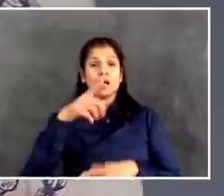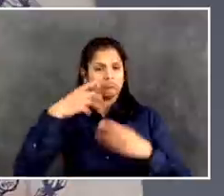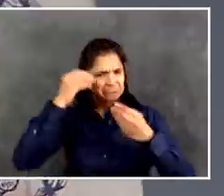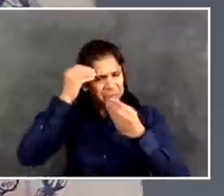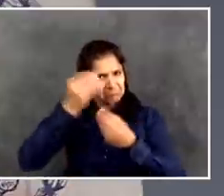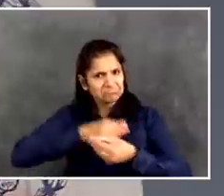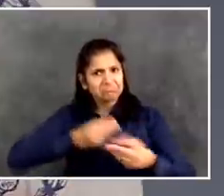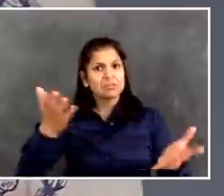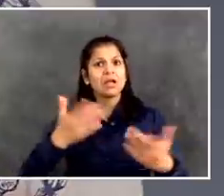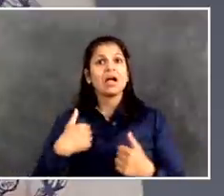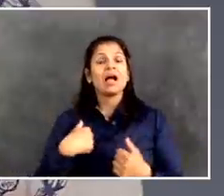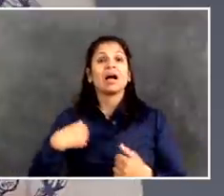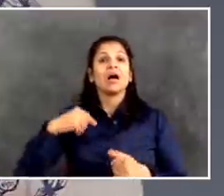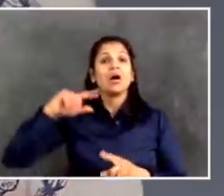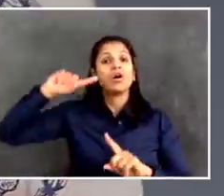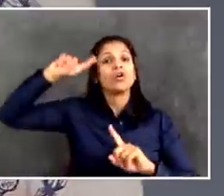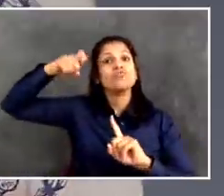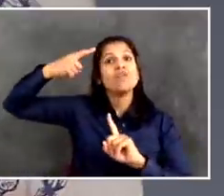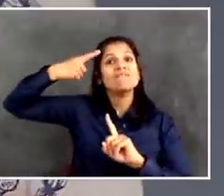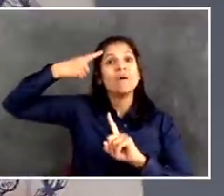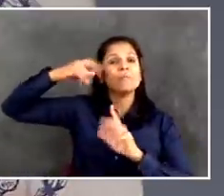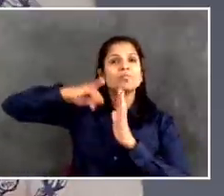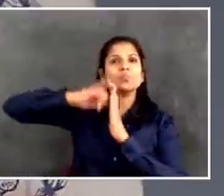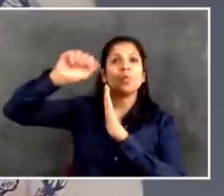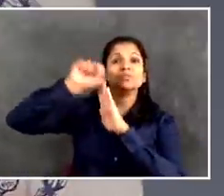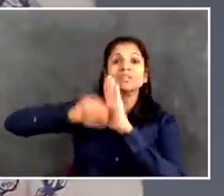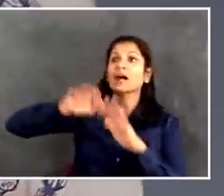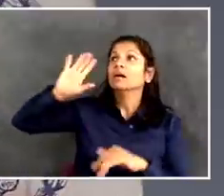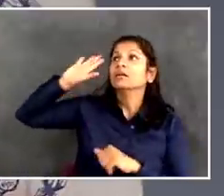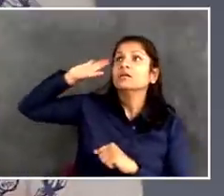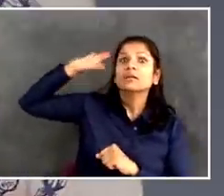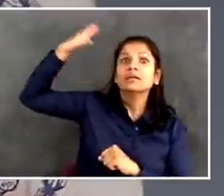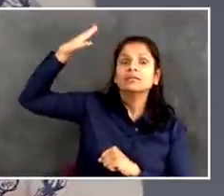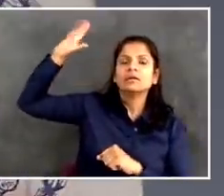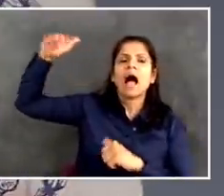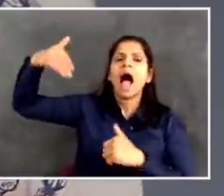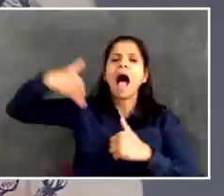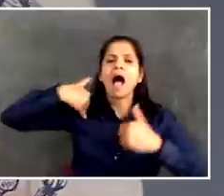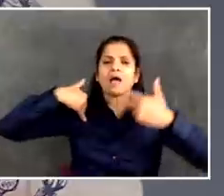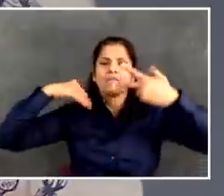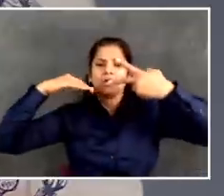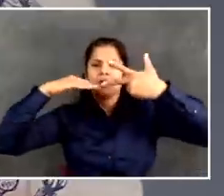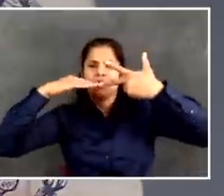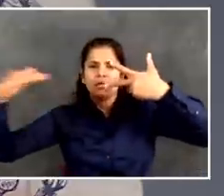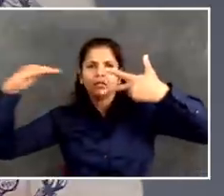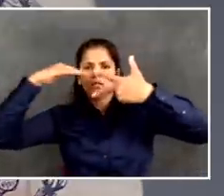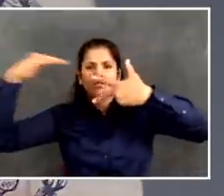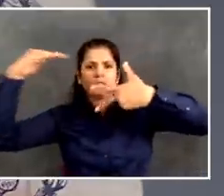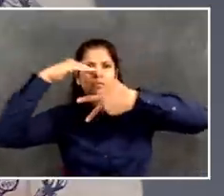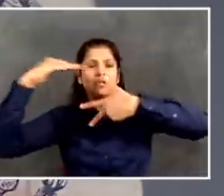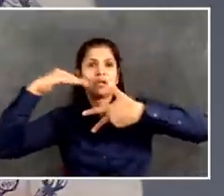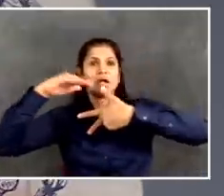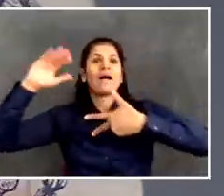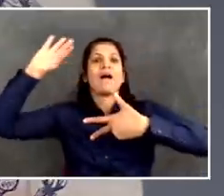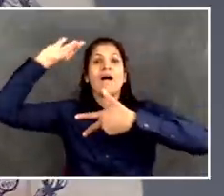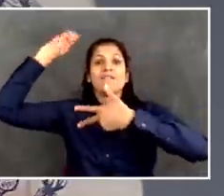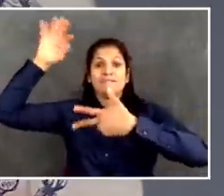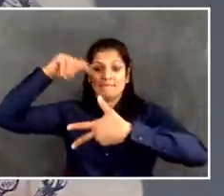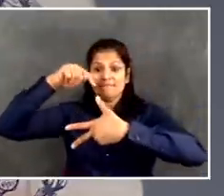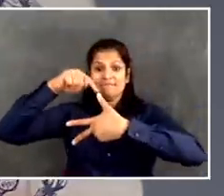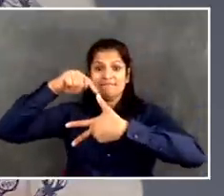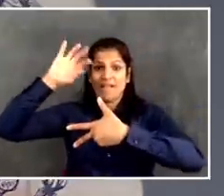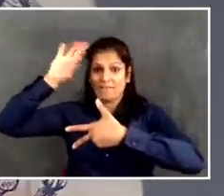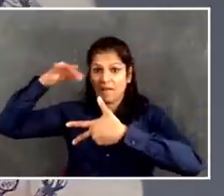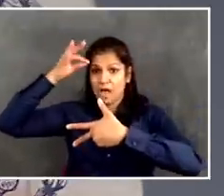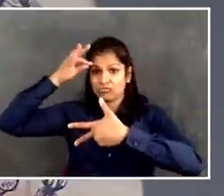have a lot of respect for the efforts of the governor and everyone in the state government have some real differences, obviously, with the federal government in the way this